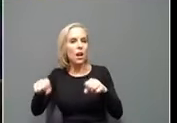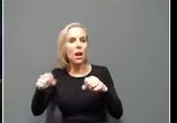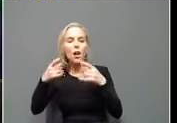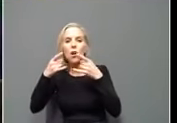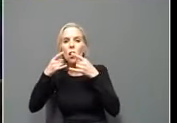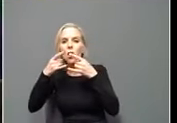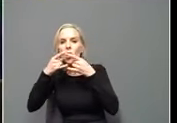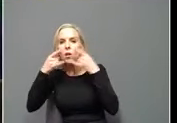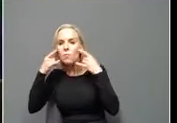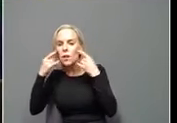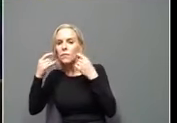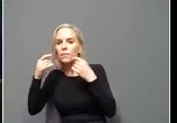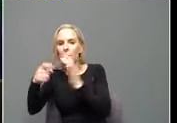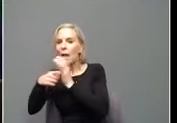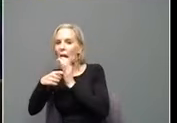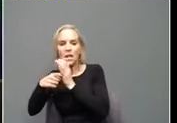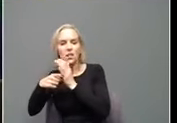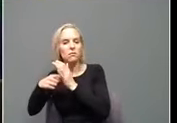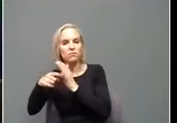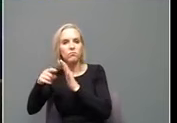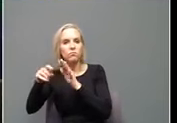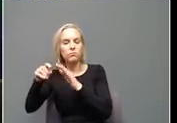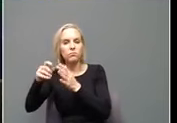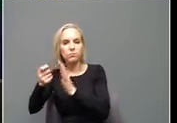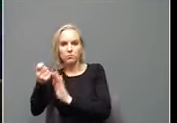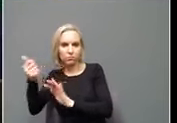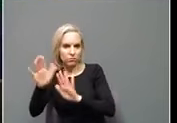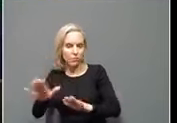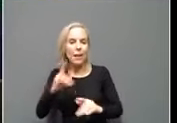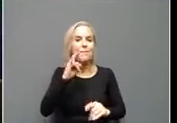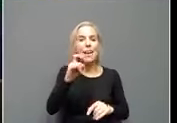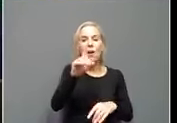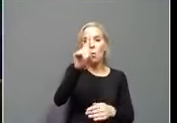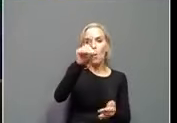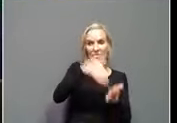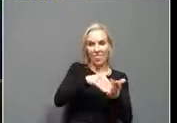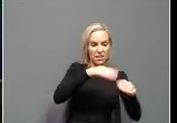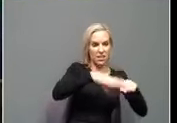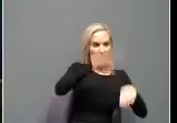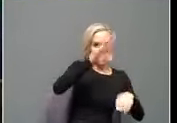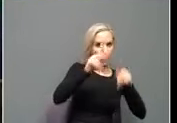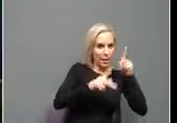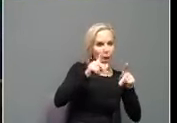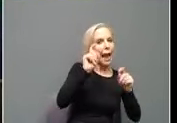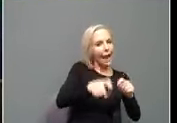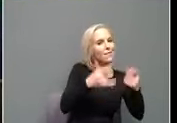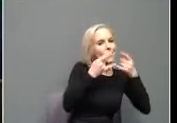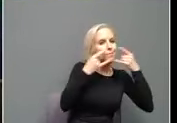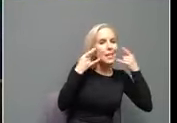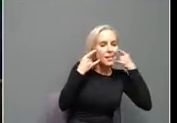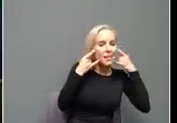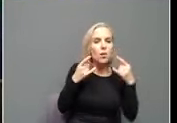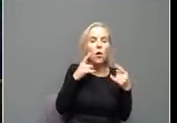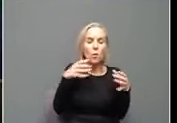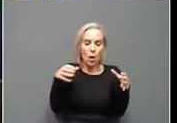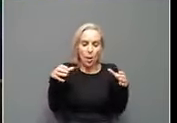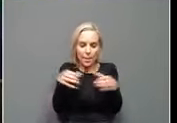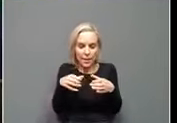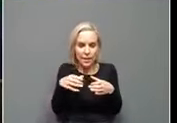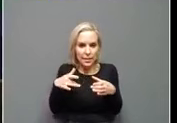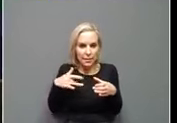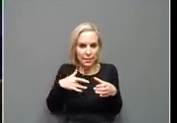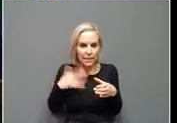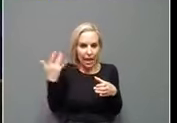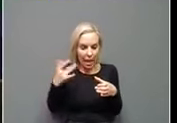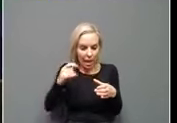thousand people. You need to be wearing, uh, your mask, small gatherings where everybody is vaccinated. We've lifted the mask